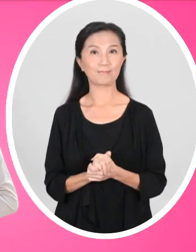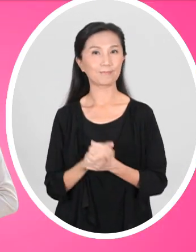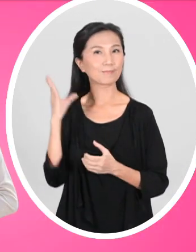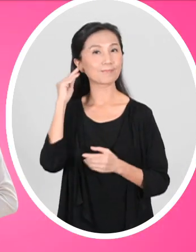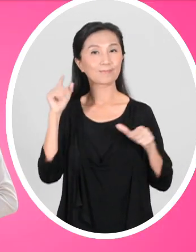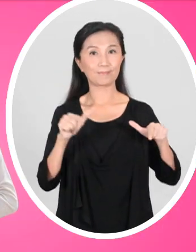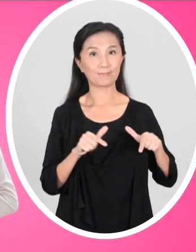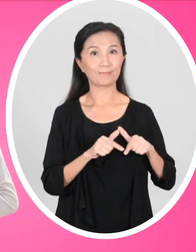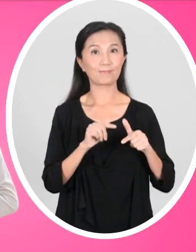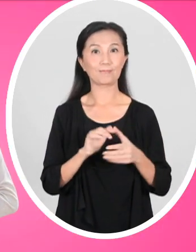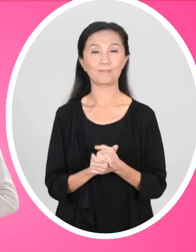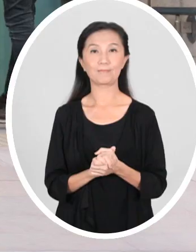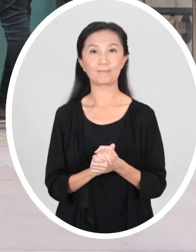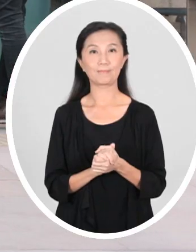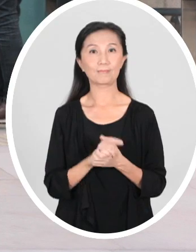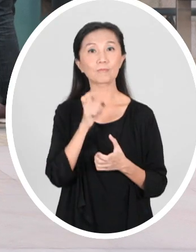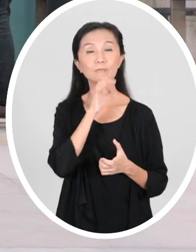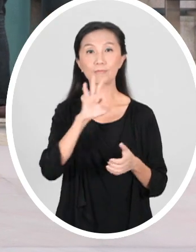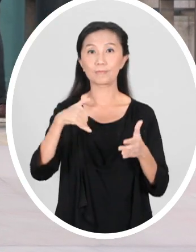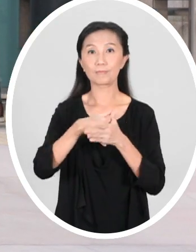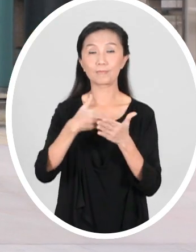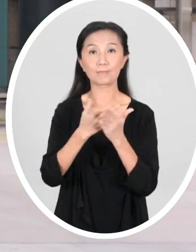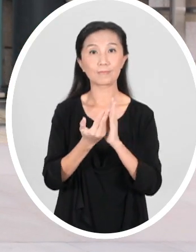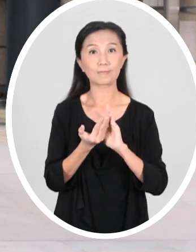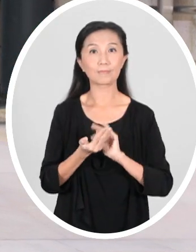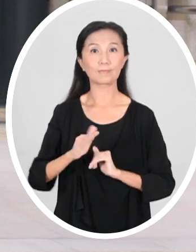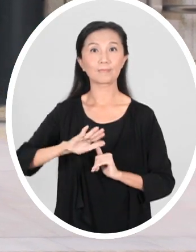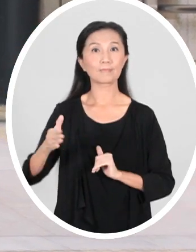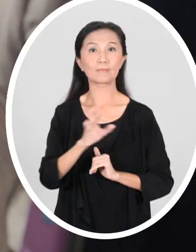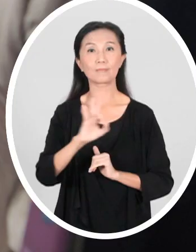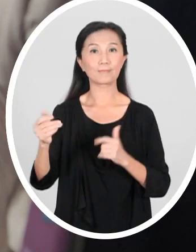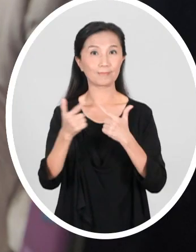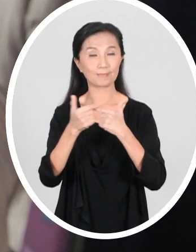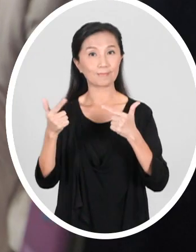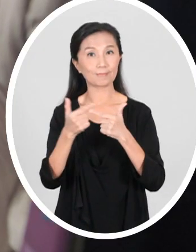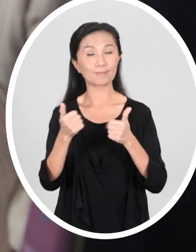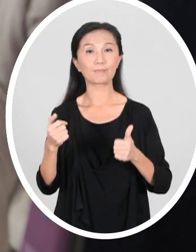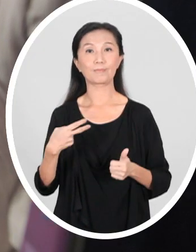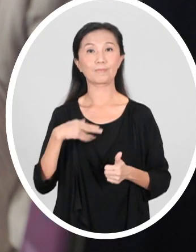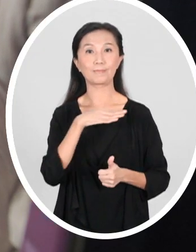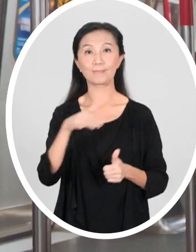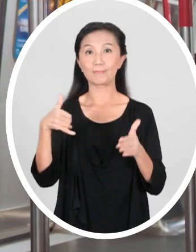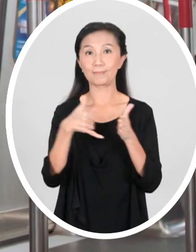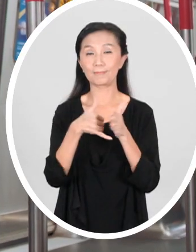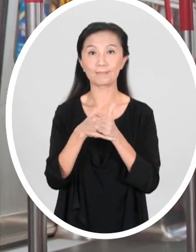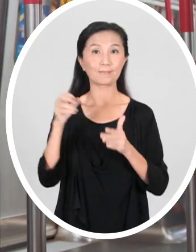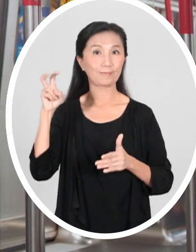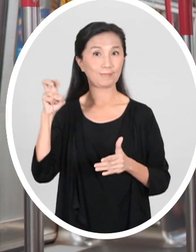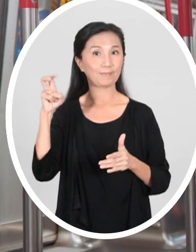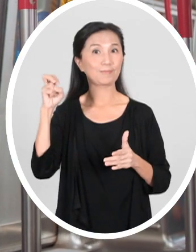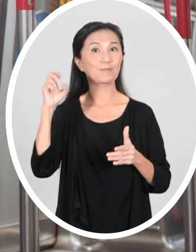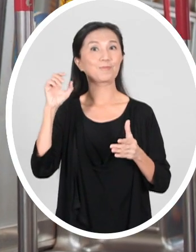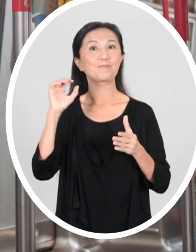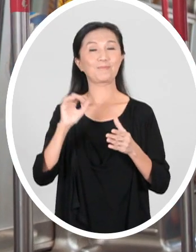This is what we think. Even if there are barrier-free facilities, without everyone's cooperation, taking public